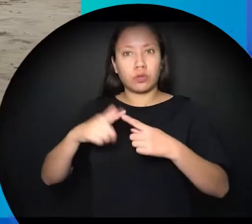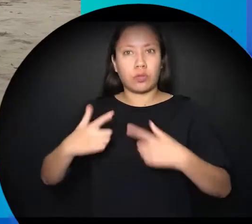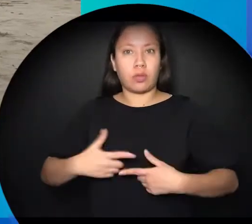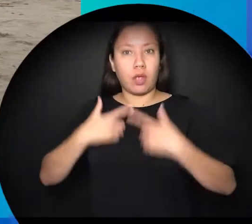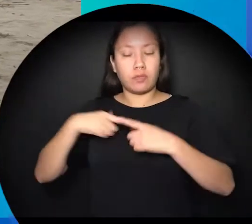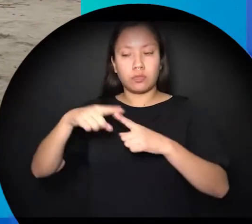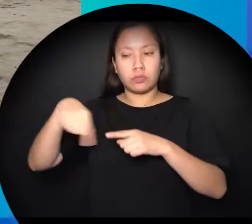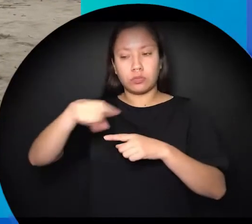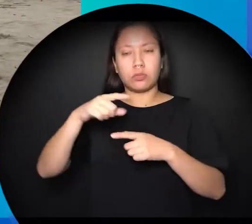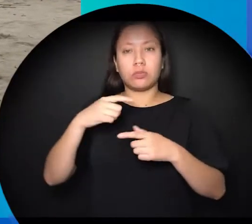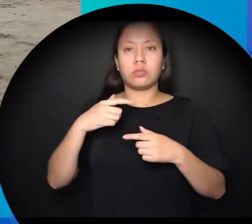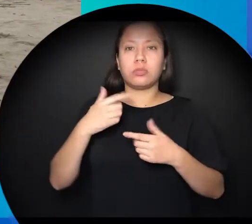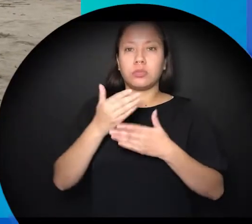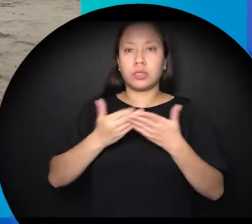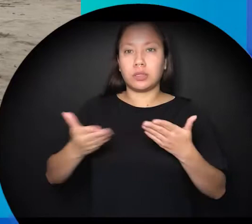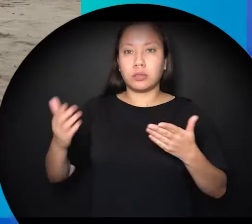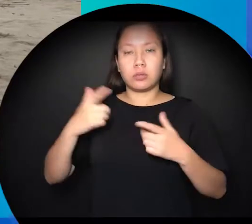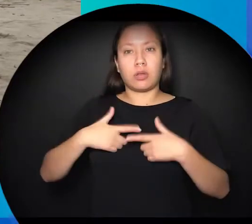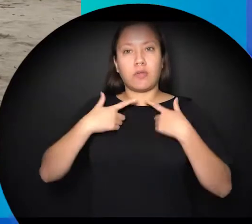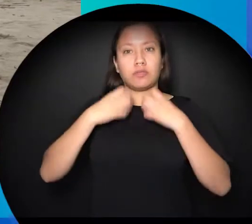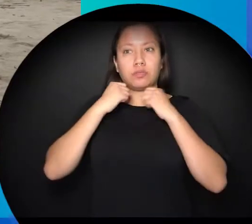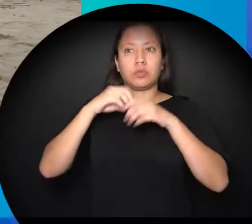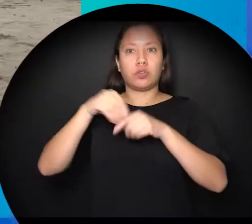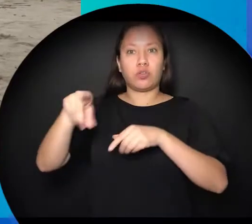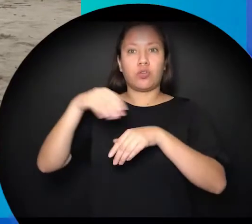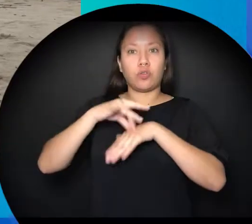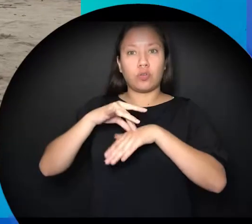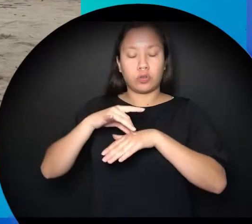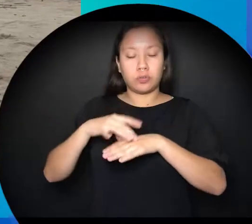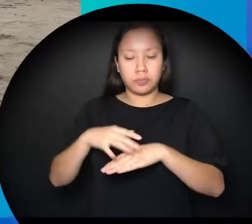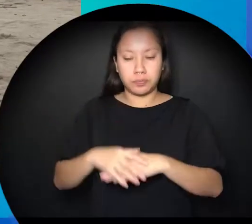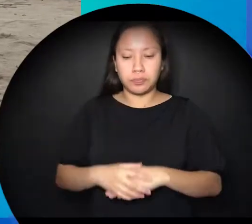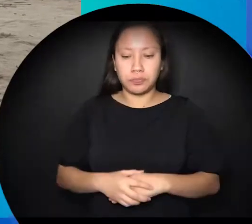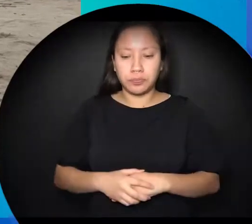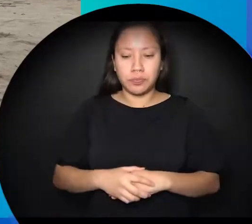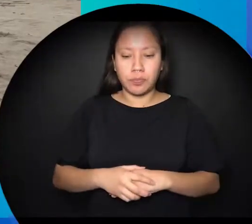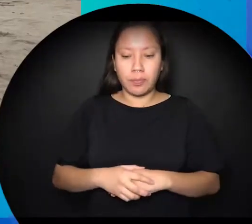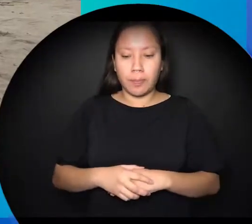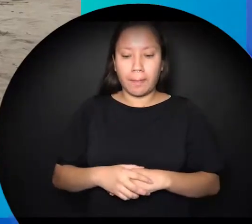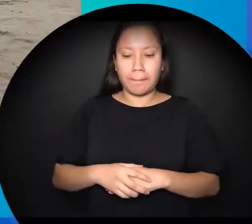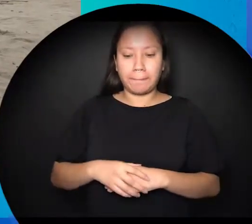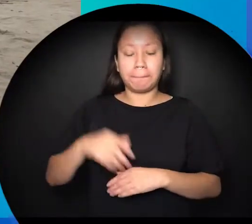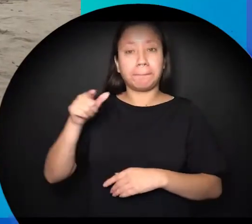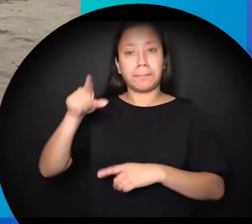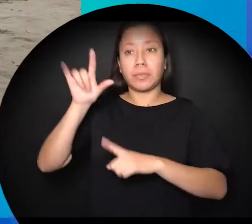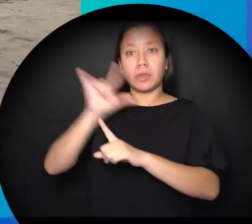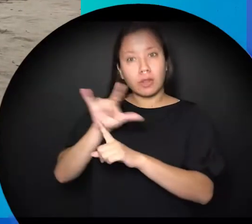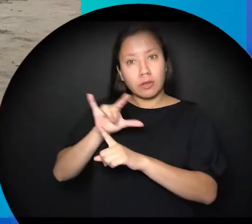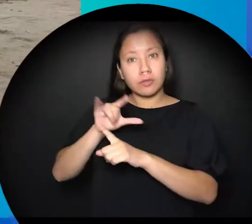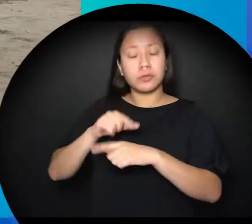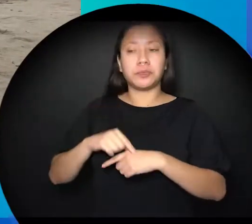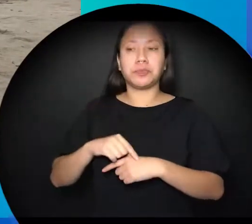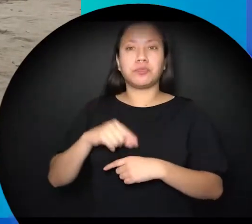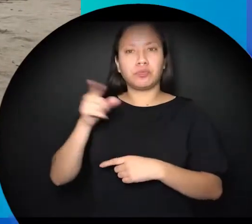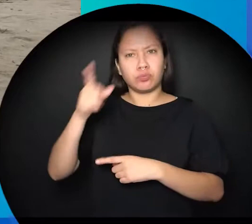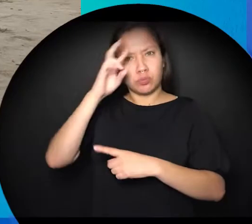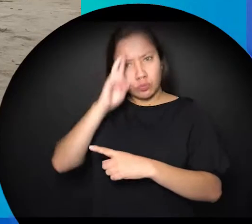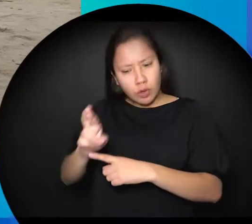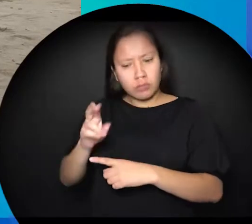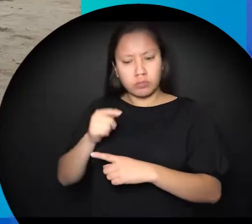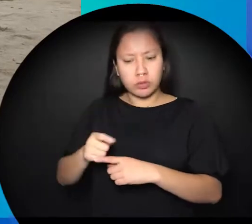animals use water so today I'm going to do a little bit of a reading about water and maybe put some questions up after for you to reflect on